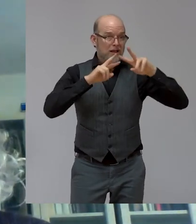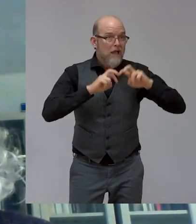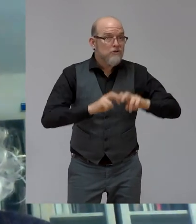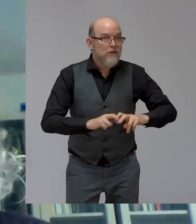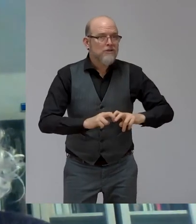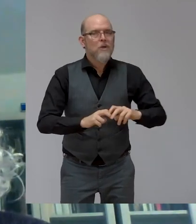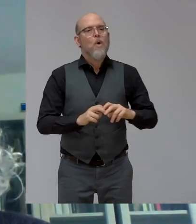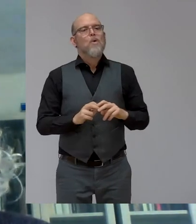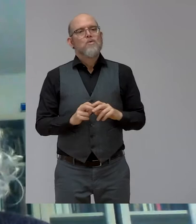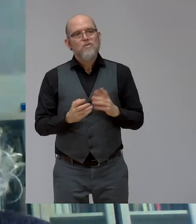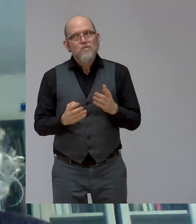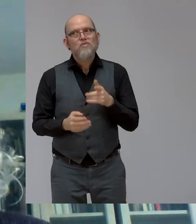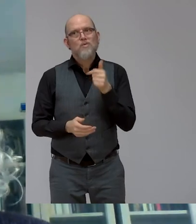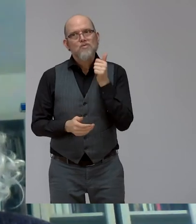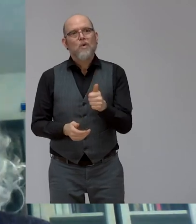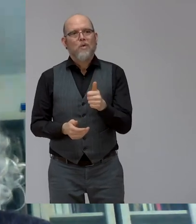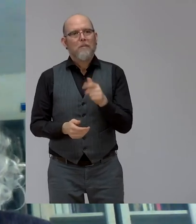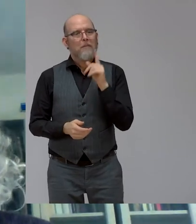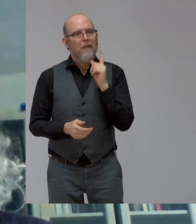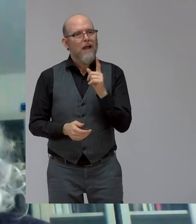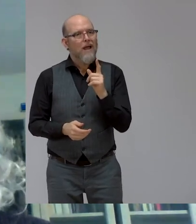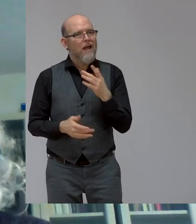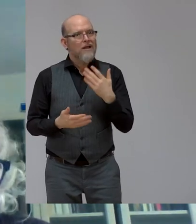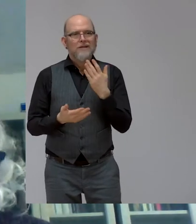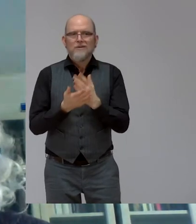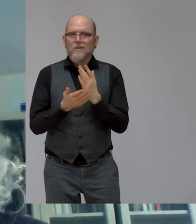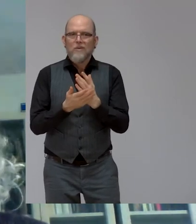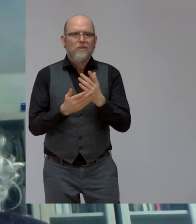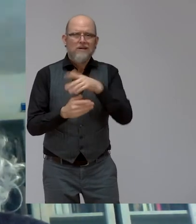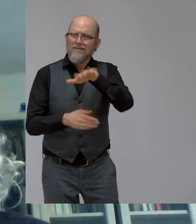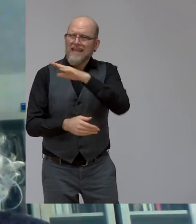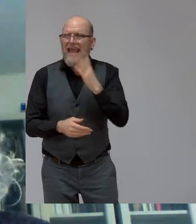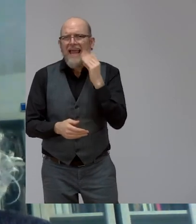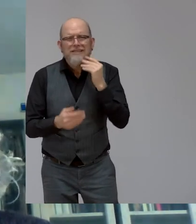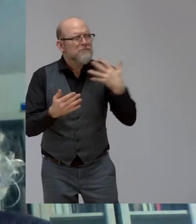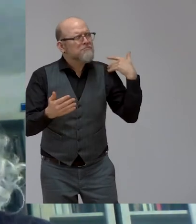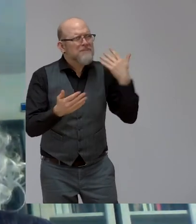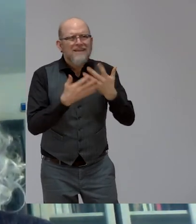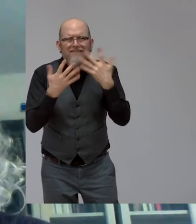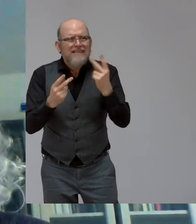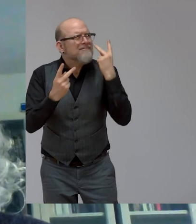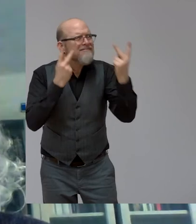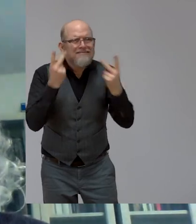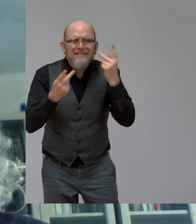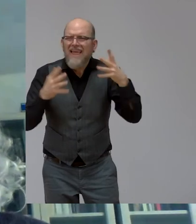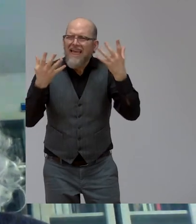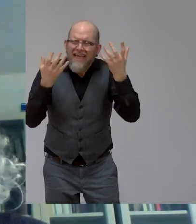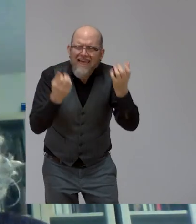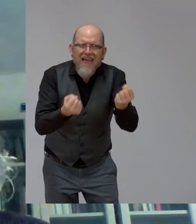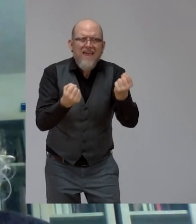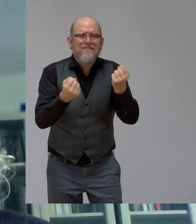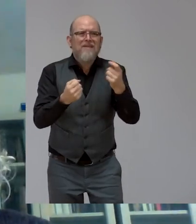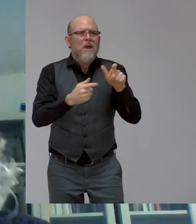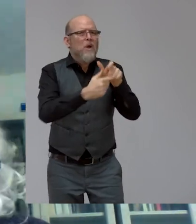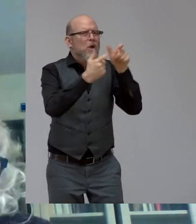but I still think that we have enough knowledge. I mean, we've never had so much knowledge from companies that are already employing persons with disabilities